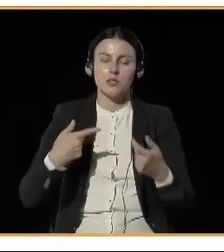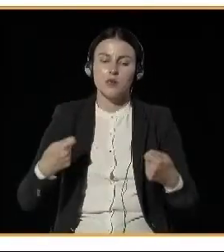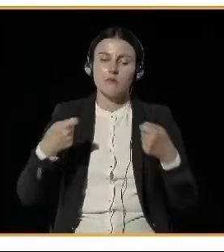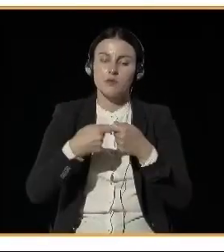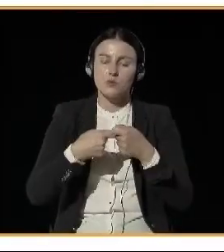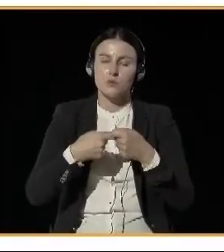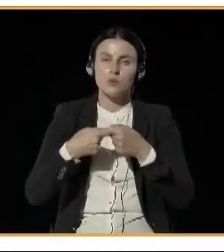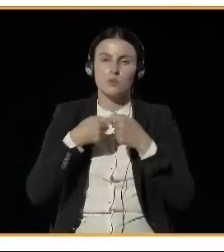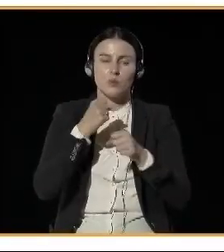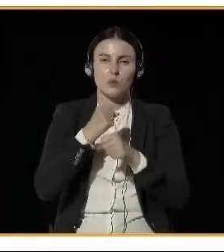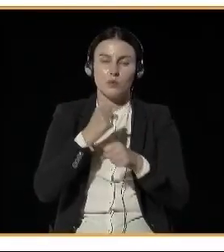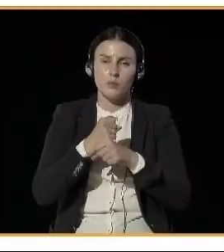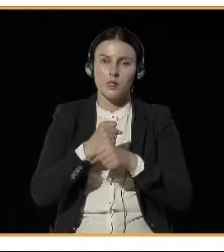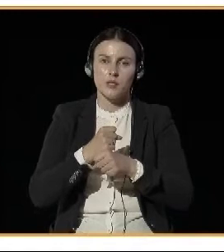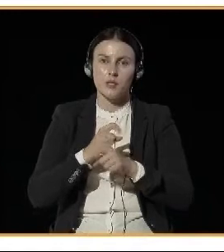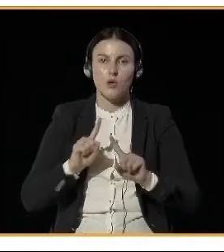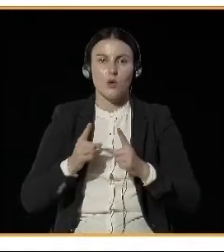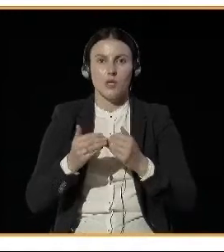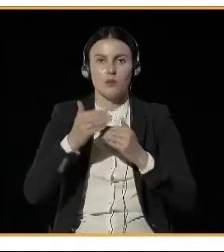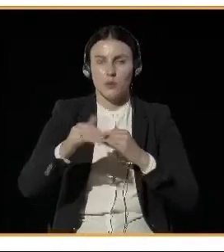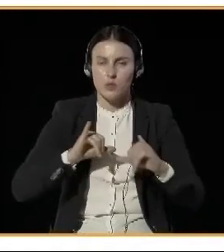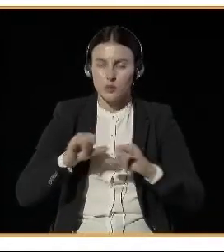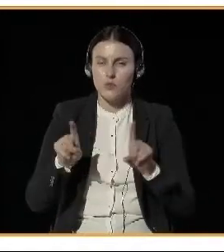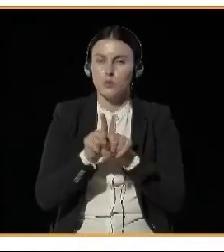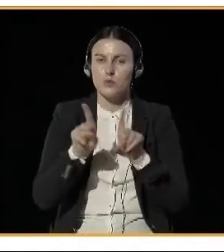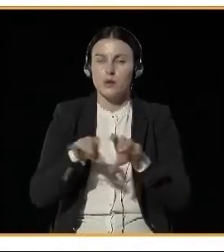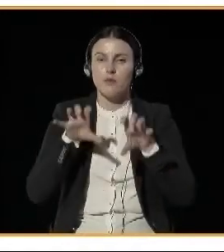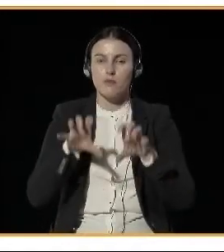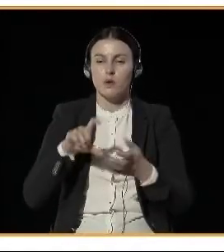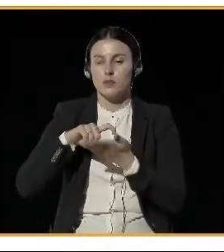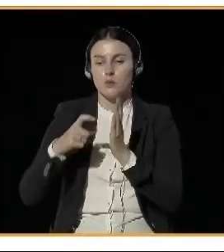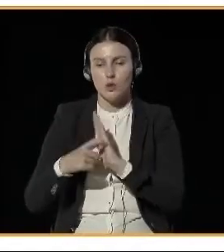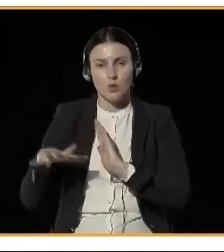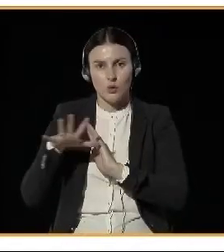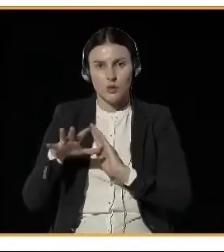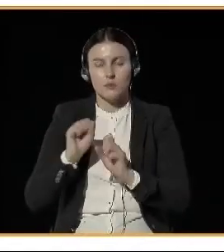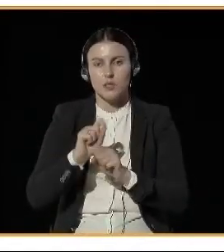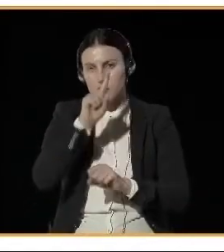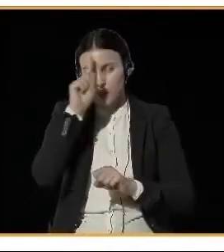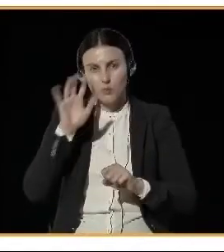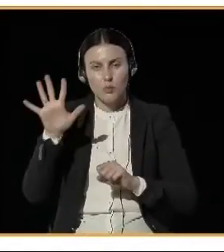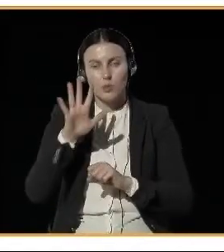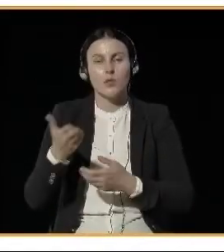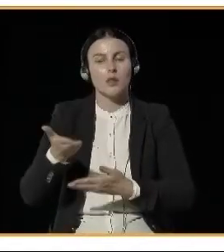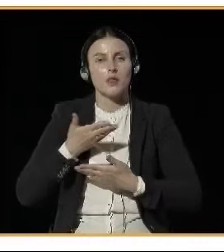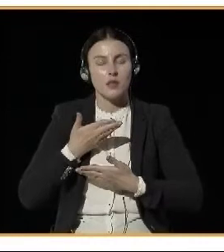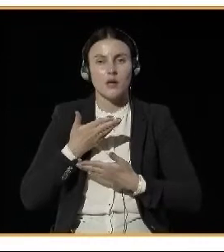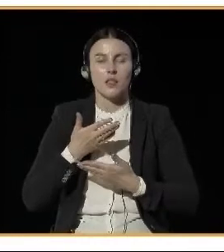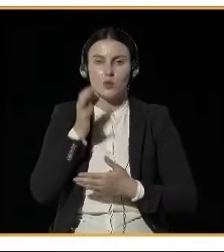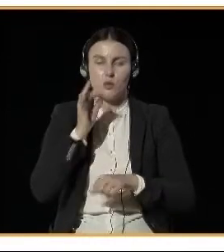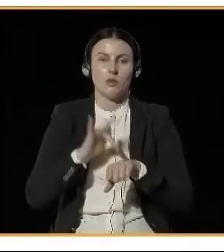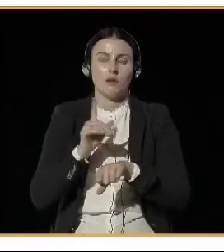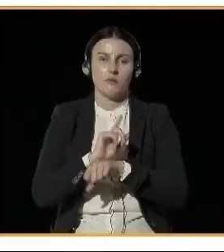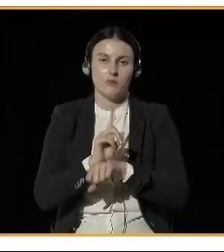has given results. And I believe this kind of collaboration is very important to achieve the goal of